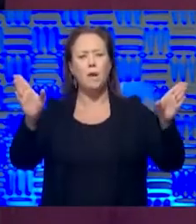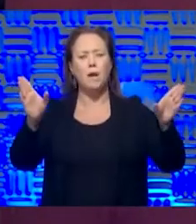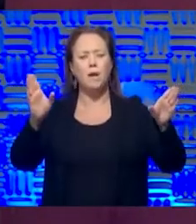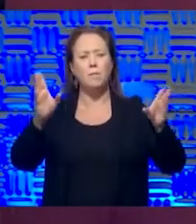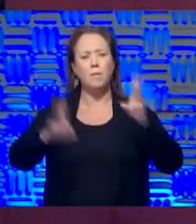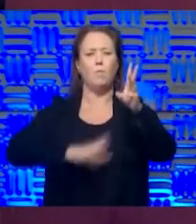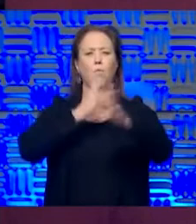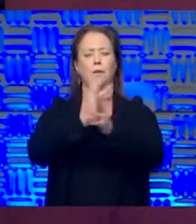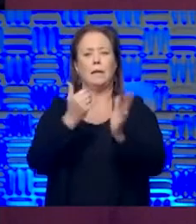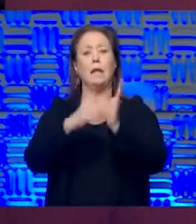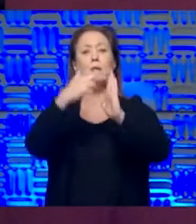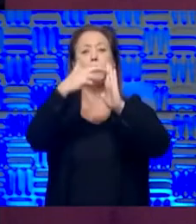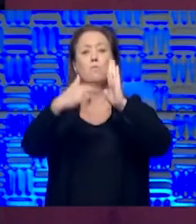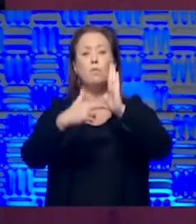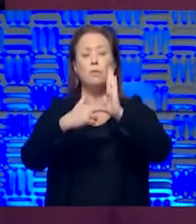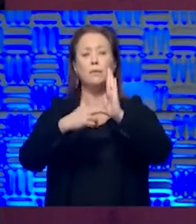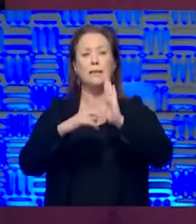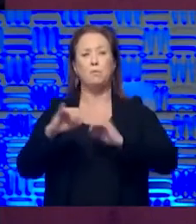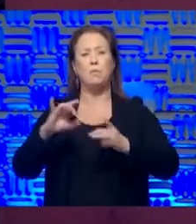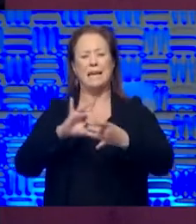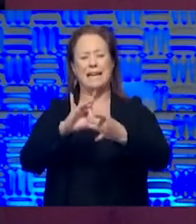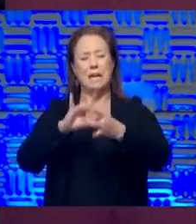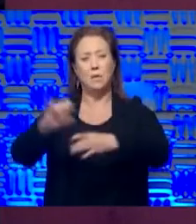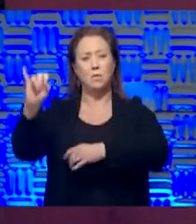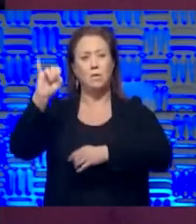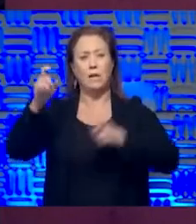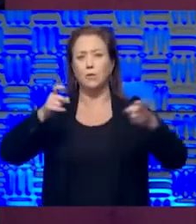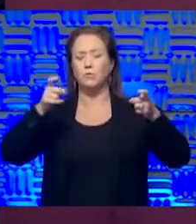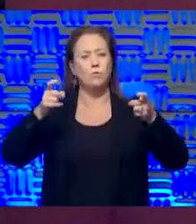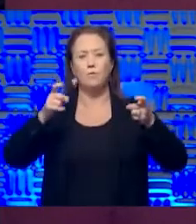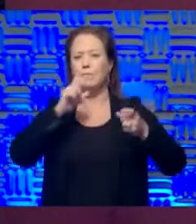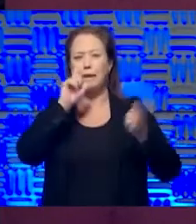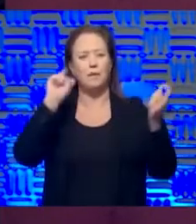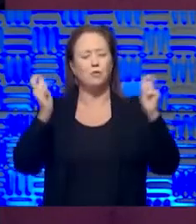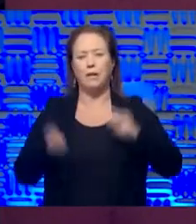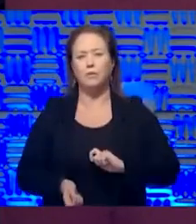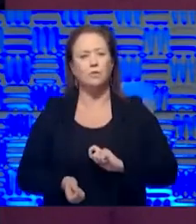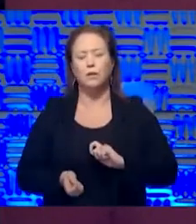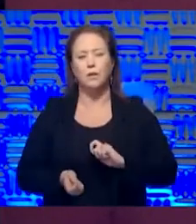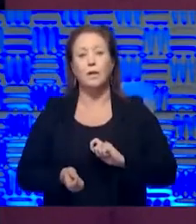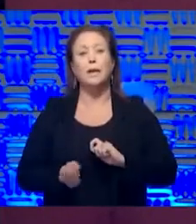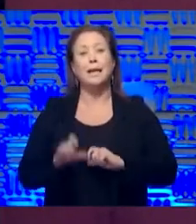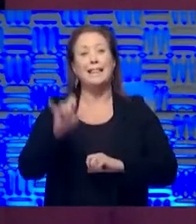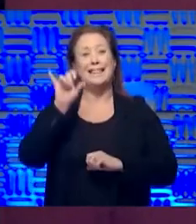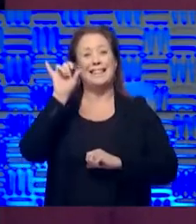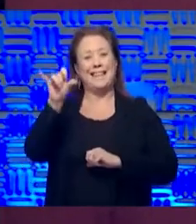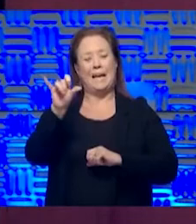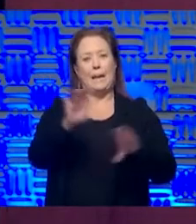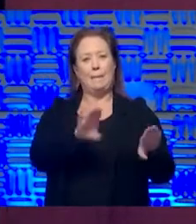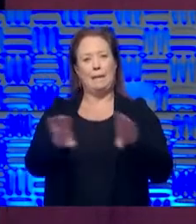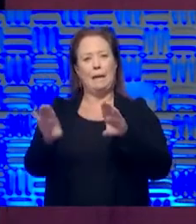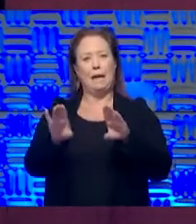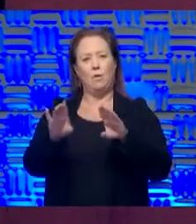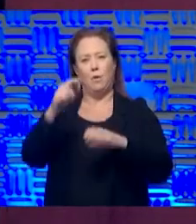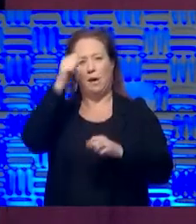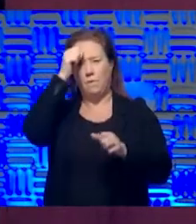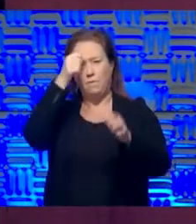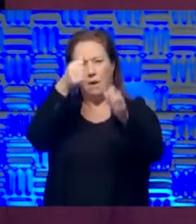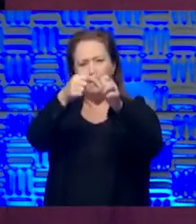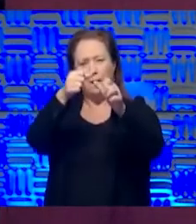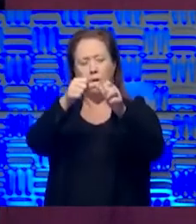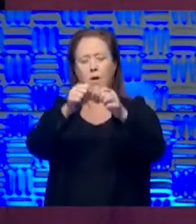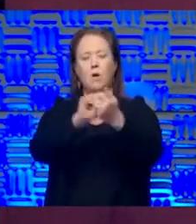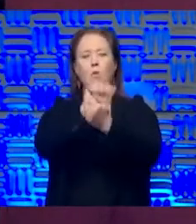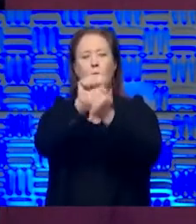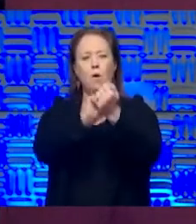rules around infection control have not changed. And that is the behavior you have to keep. You gotta